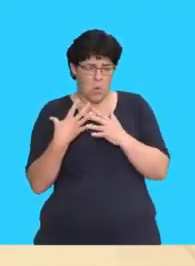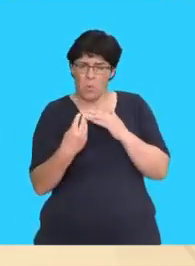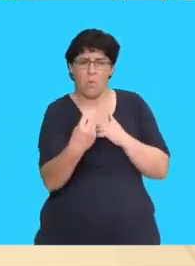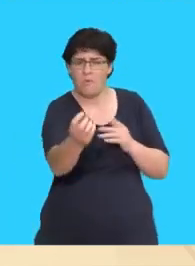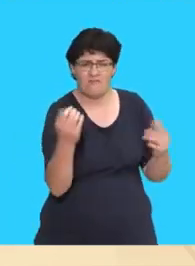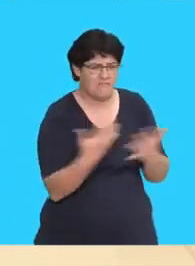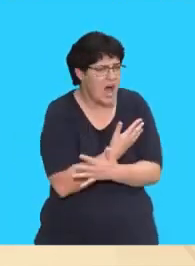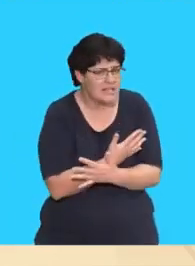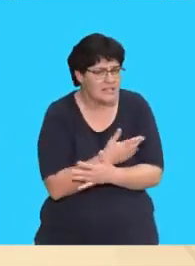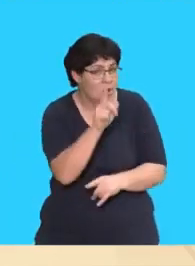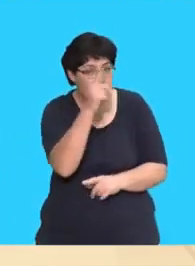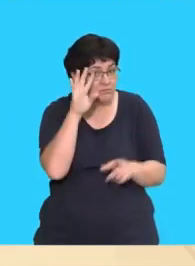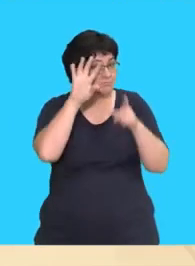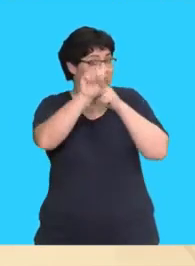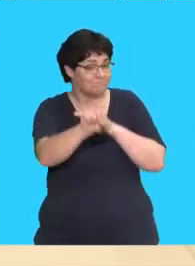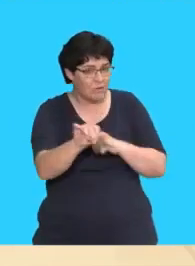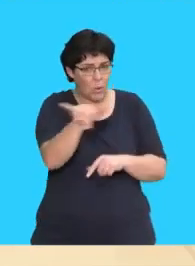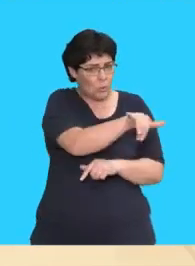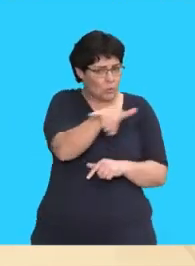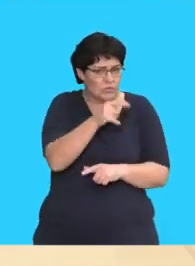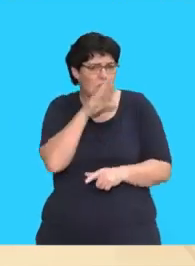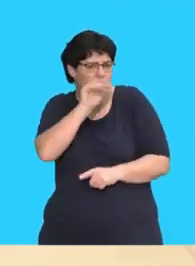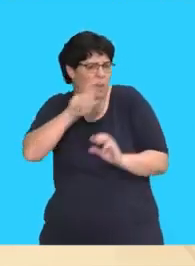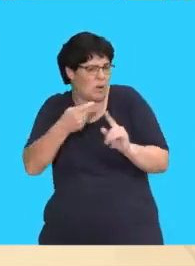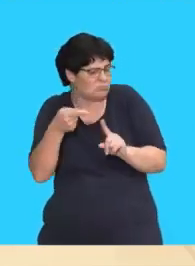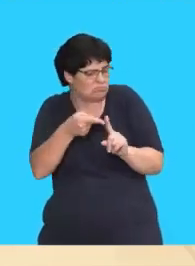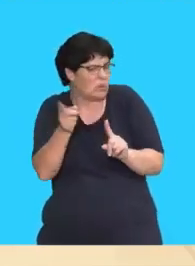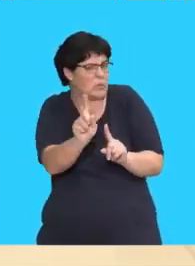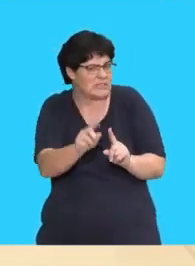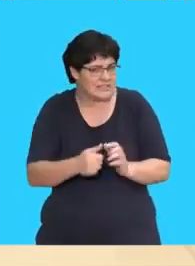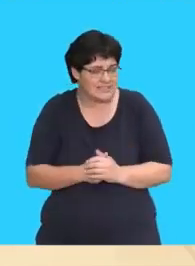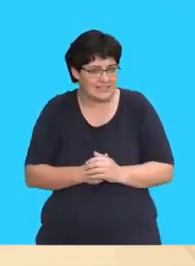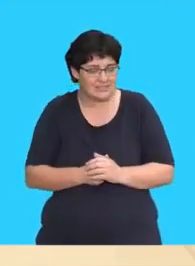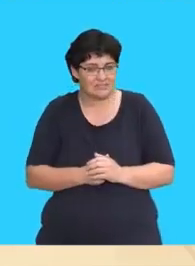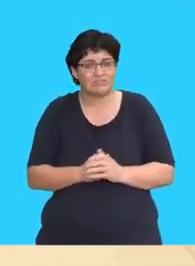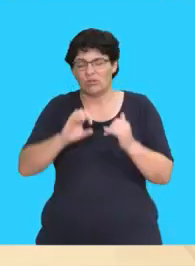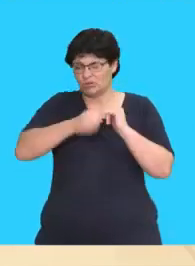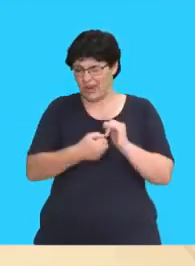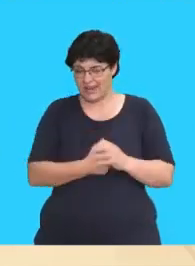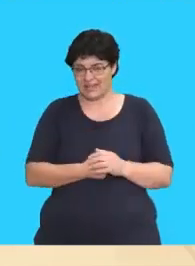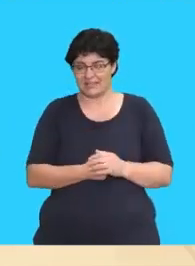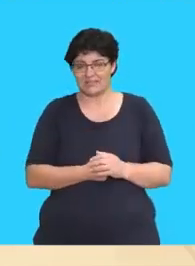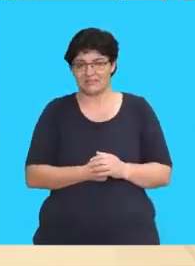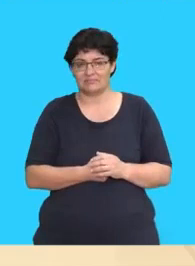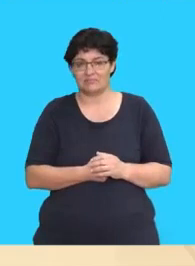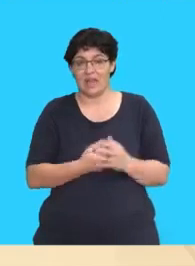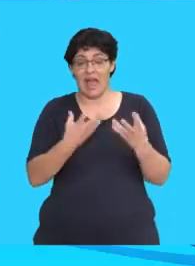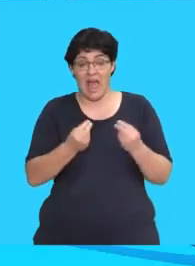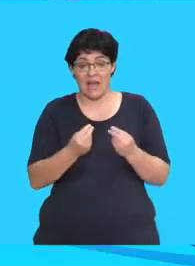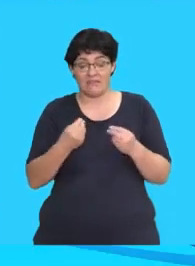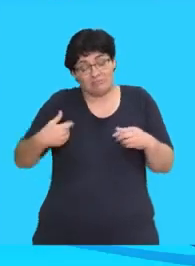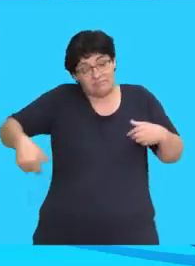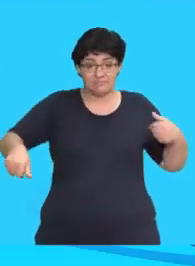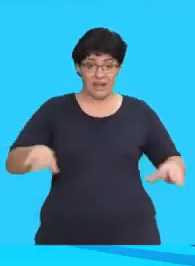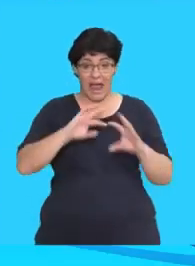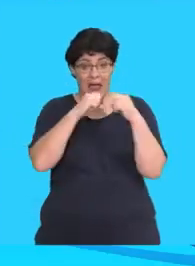fast. You have to guess which sea creature I am talking about. Let's try that. It has